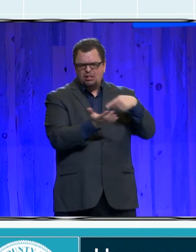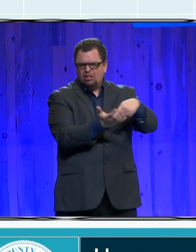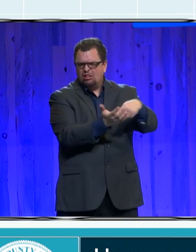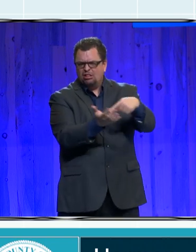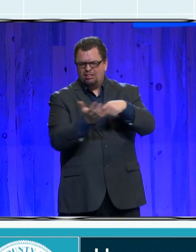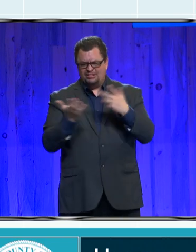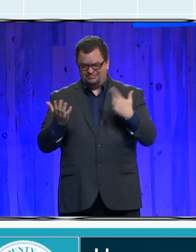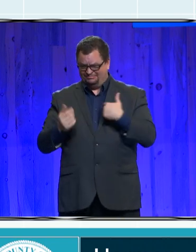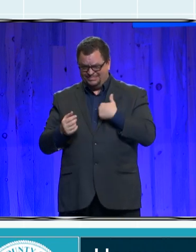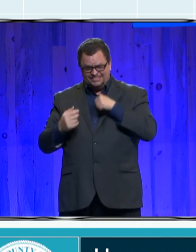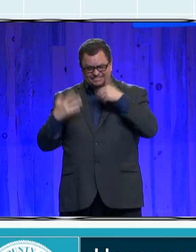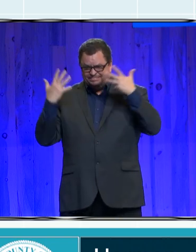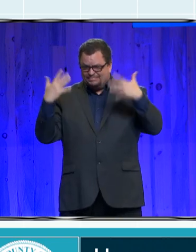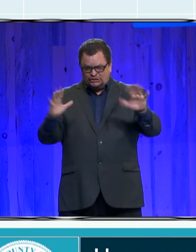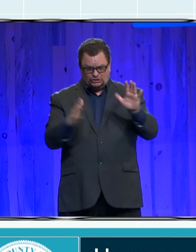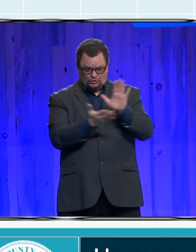point.